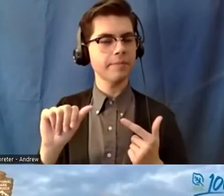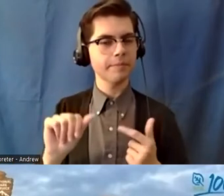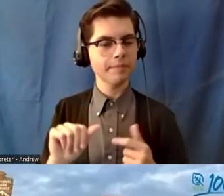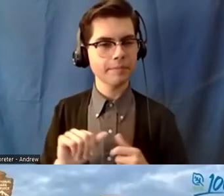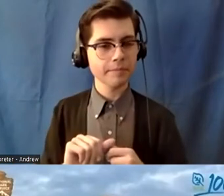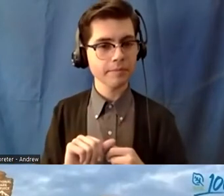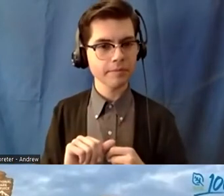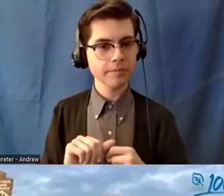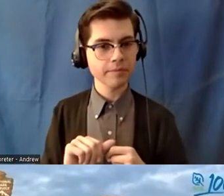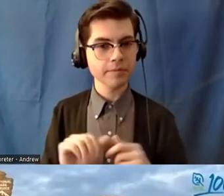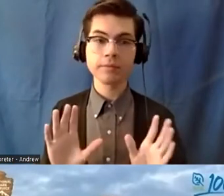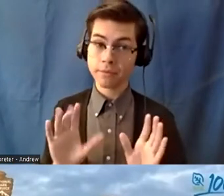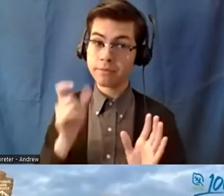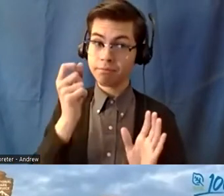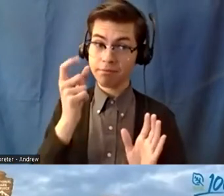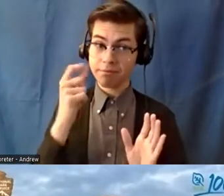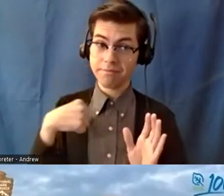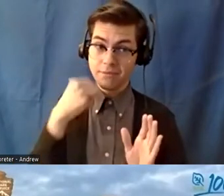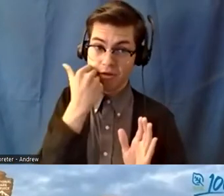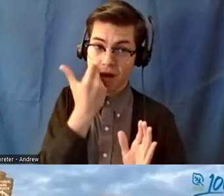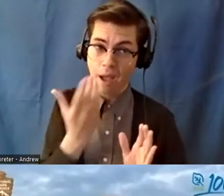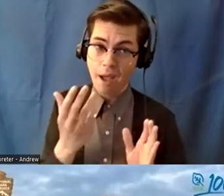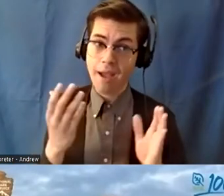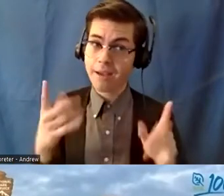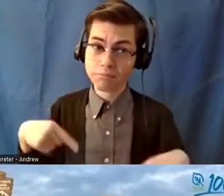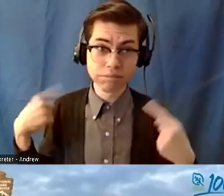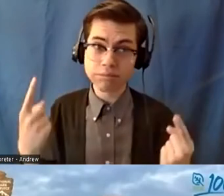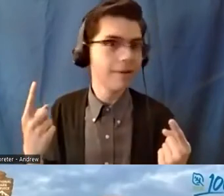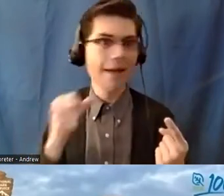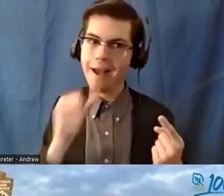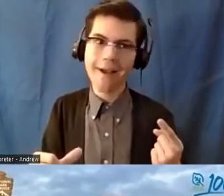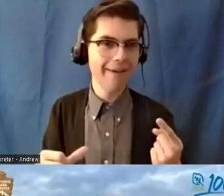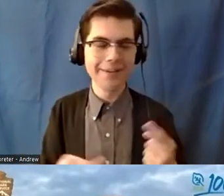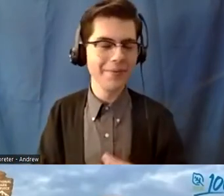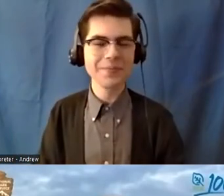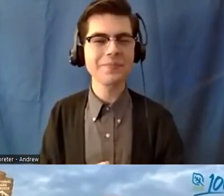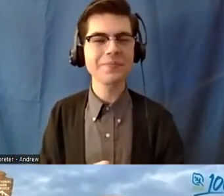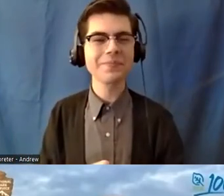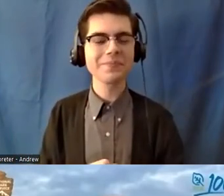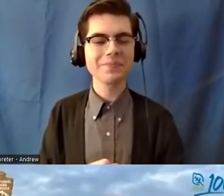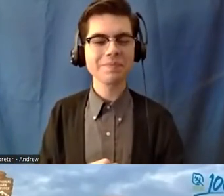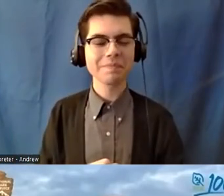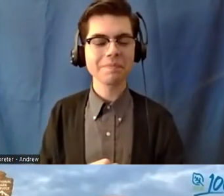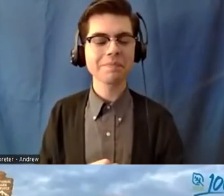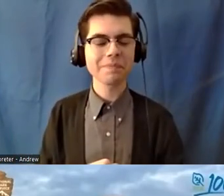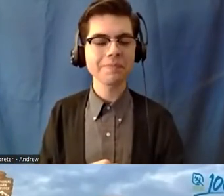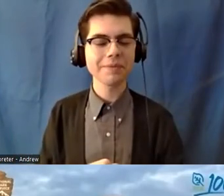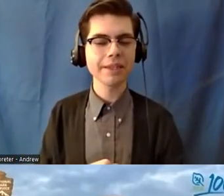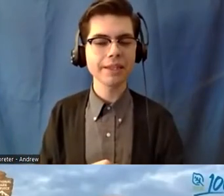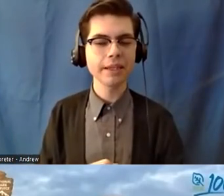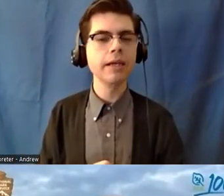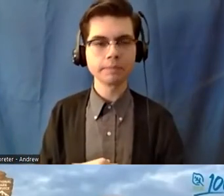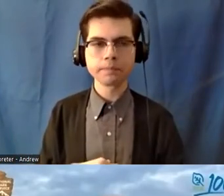see you can see i'm not shy donna from syracuse anymore um i i would say two